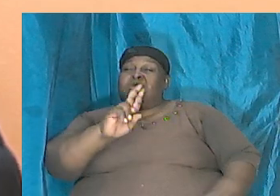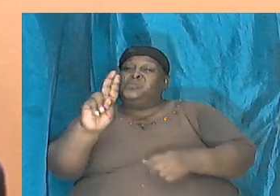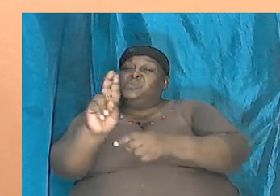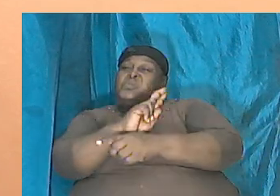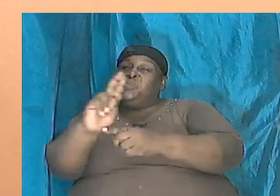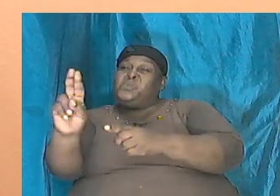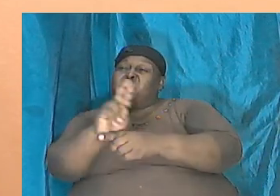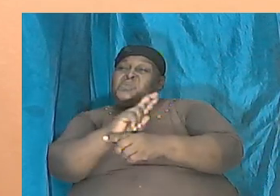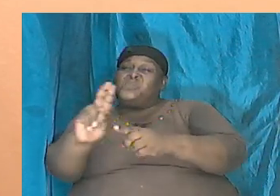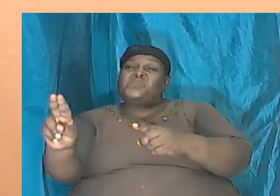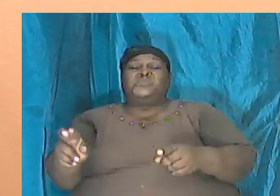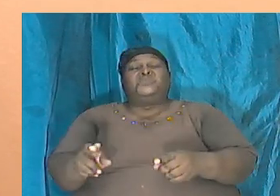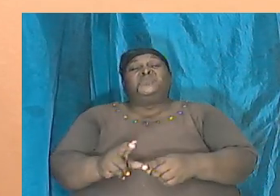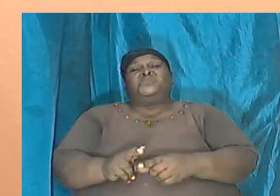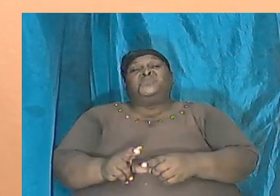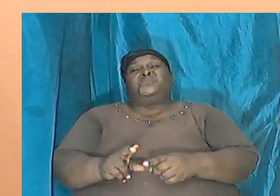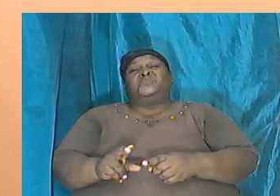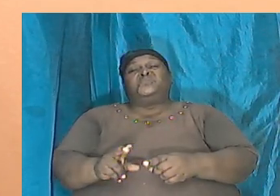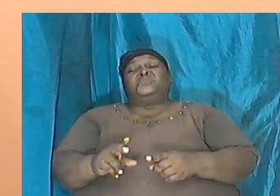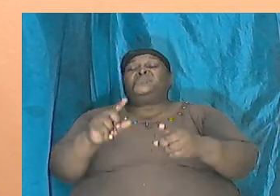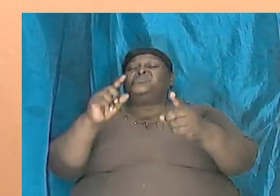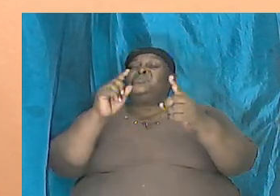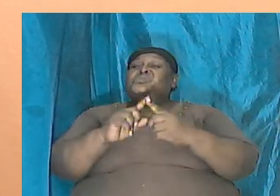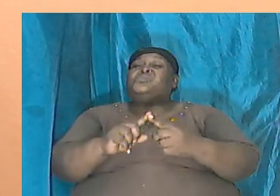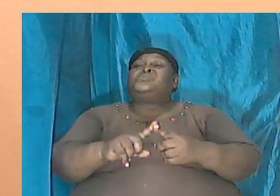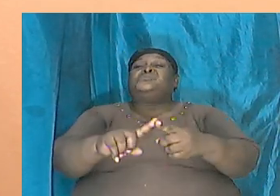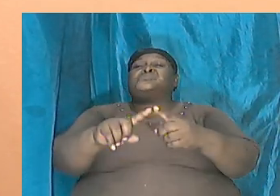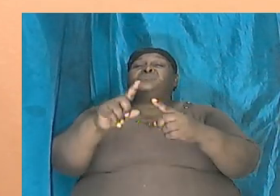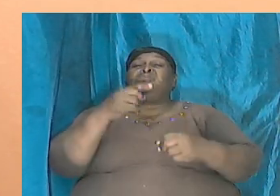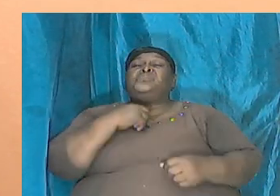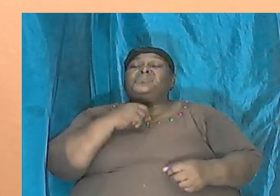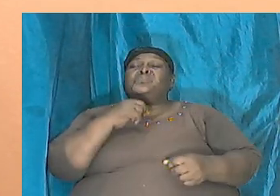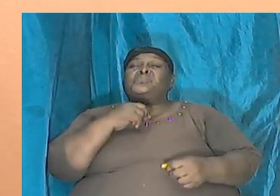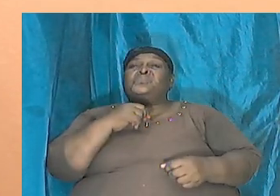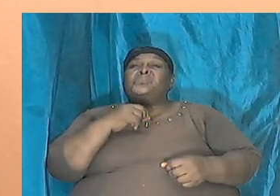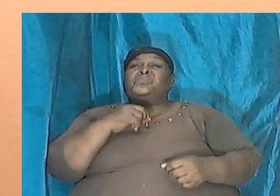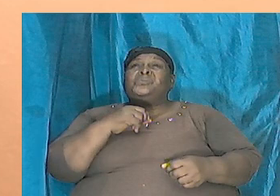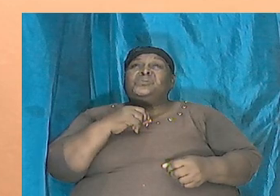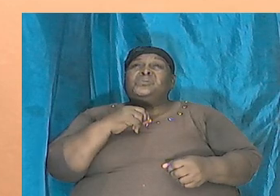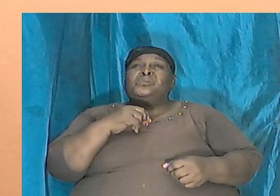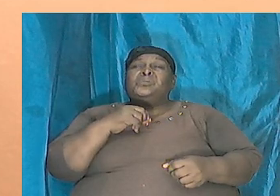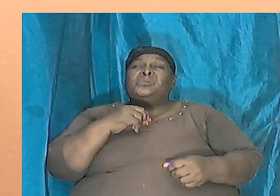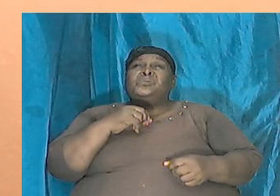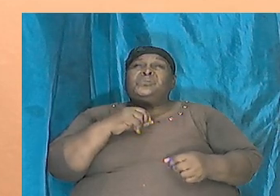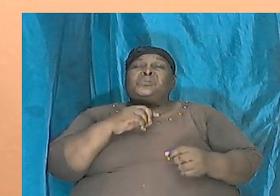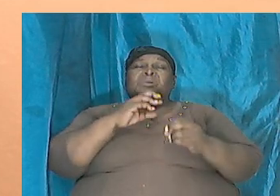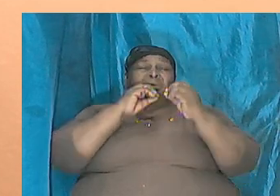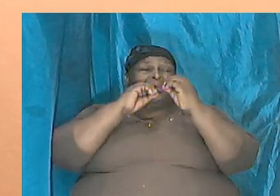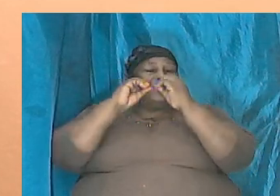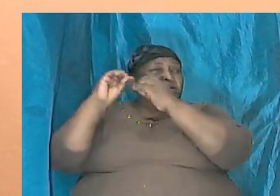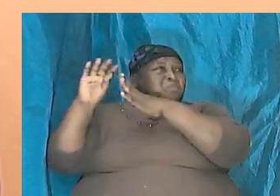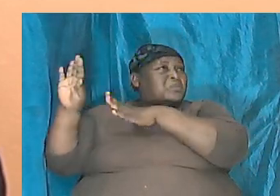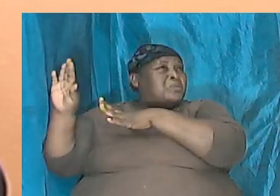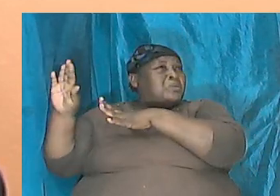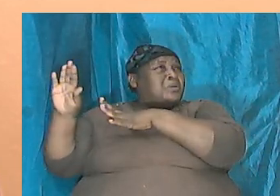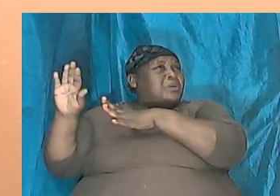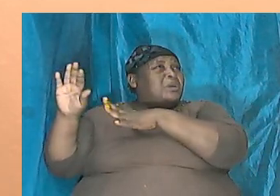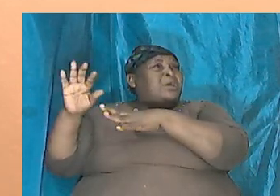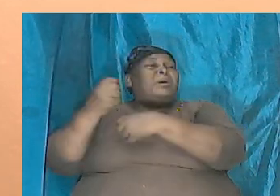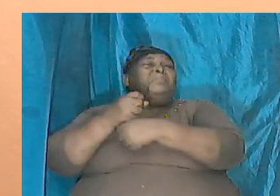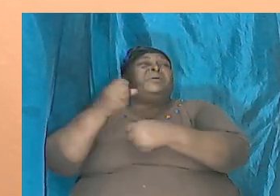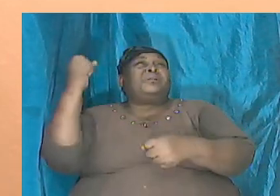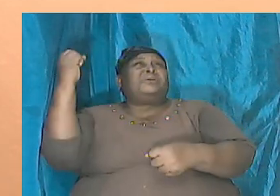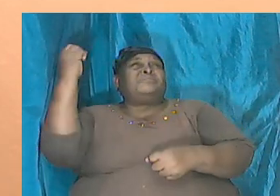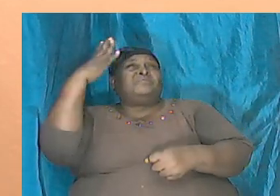as an instrument to discredit and to make light light